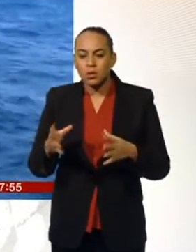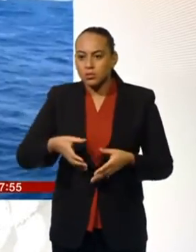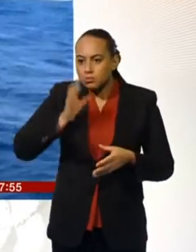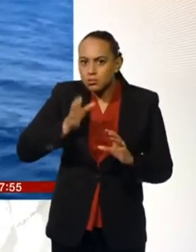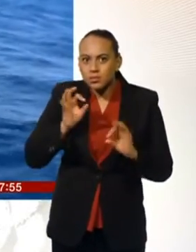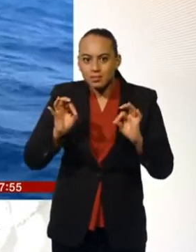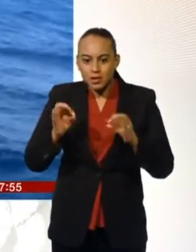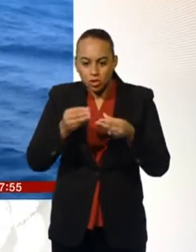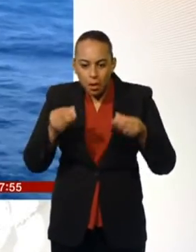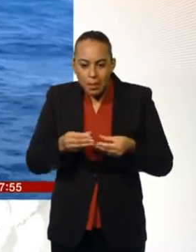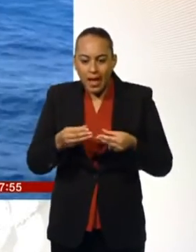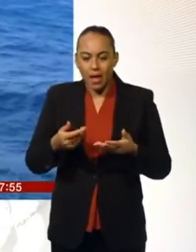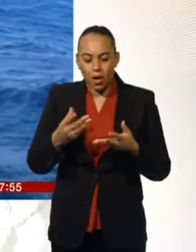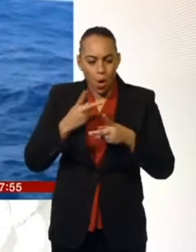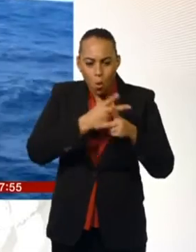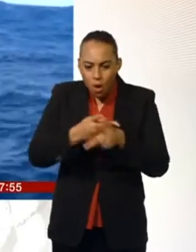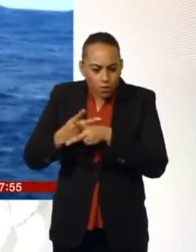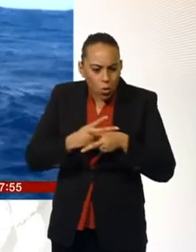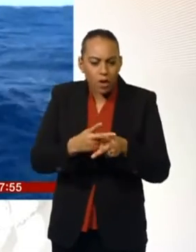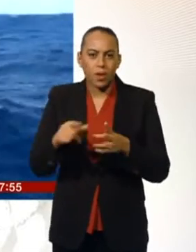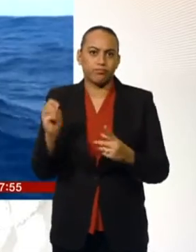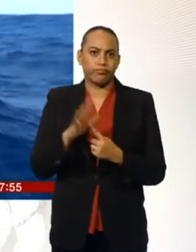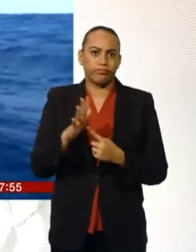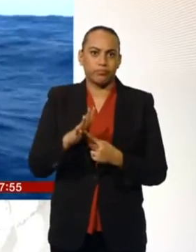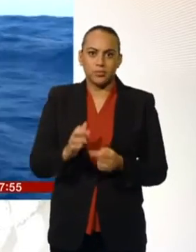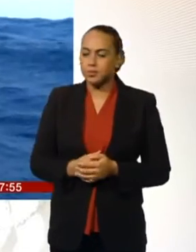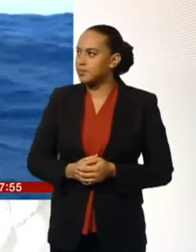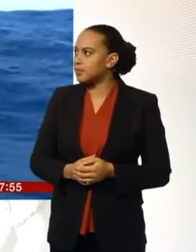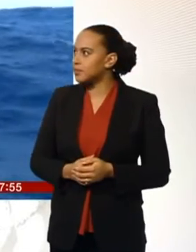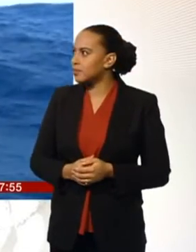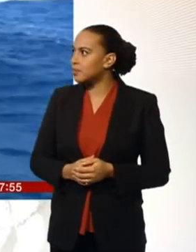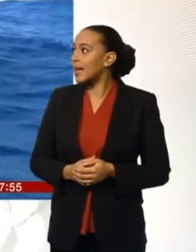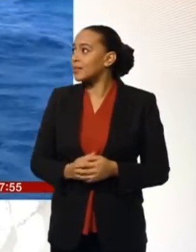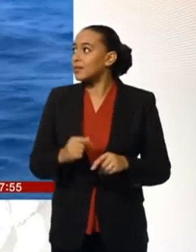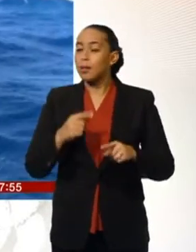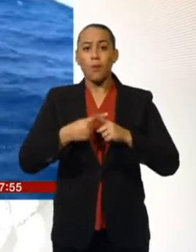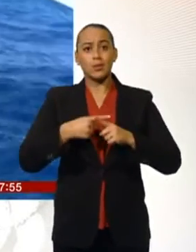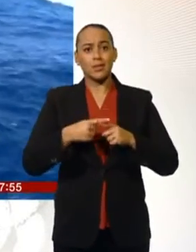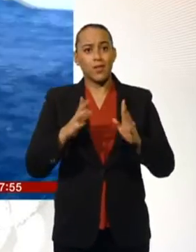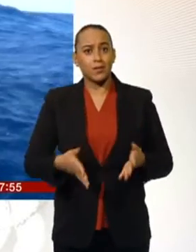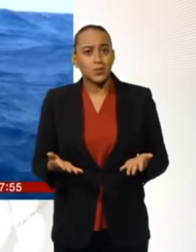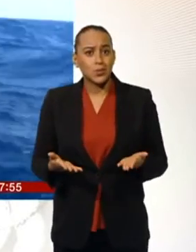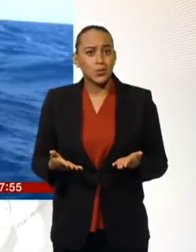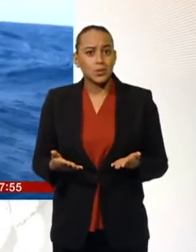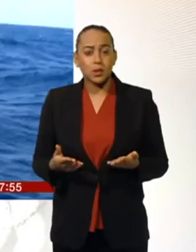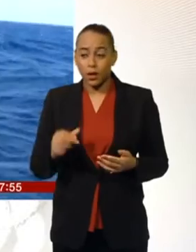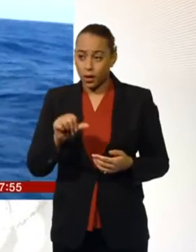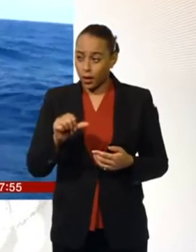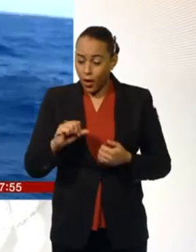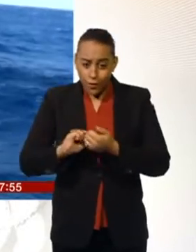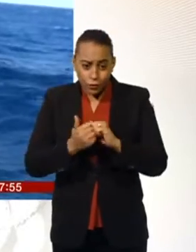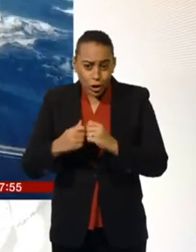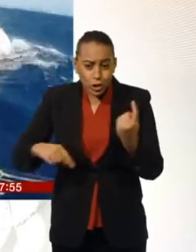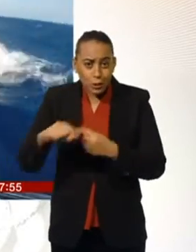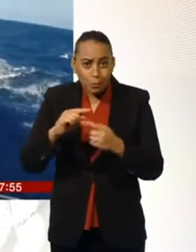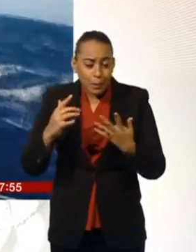packs. And just looking after each other. That's a big warm bit. And also, I suppose, keeping your spirits up as well. This is a real test of friendship, isn't it? Because you're supposed